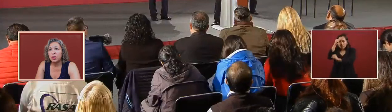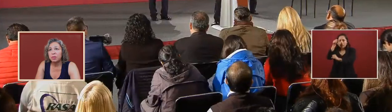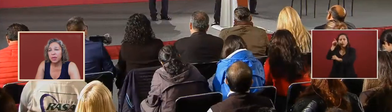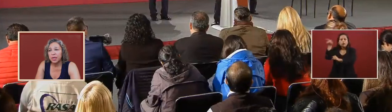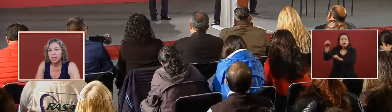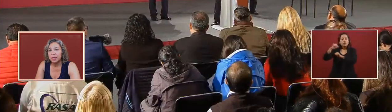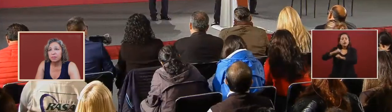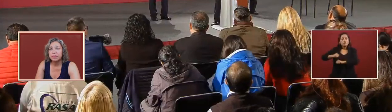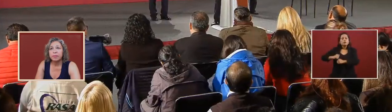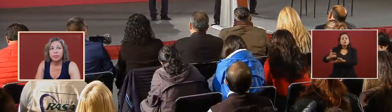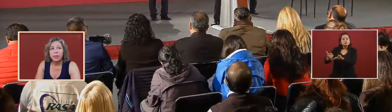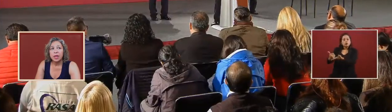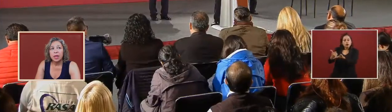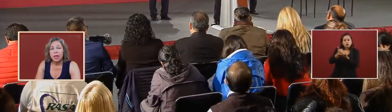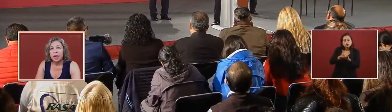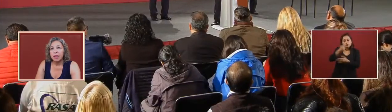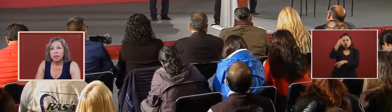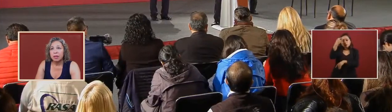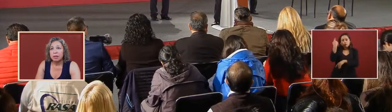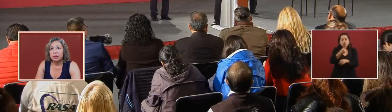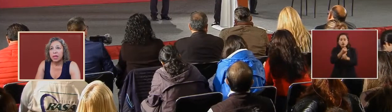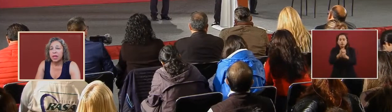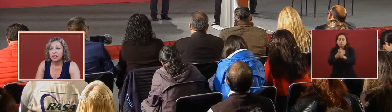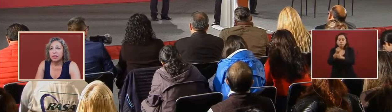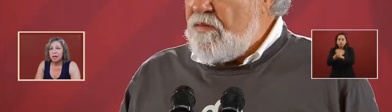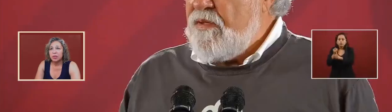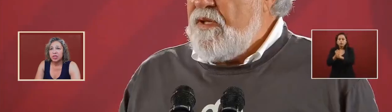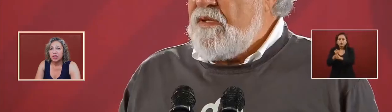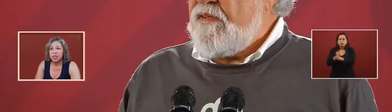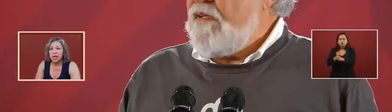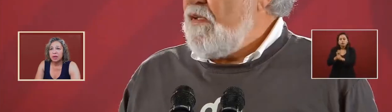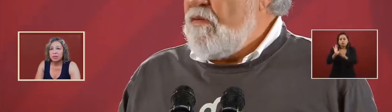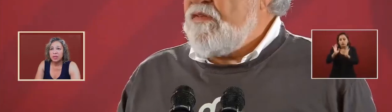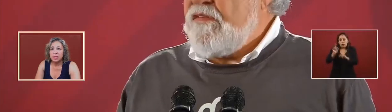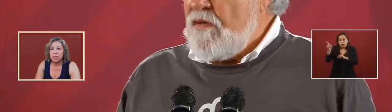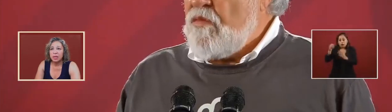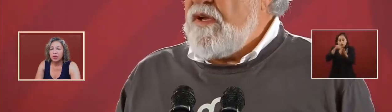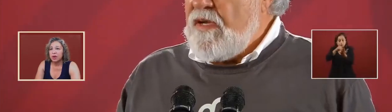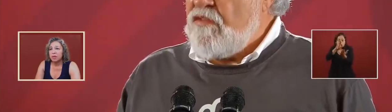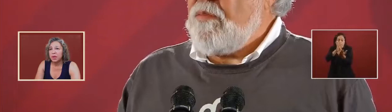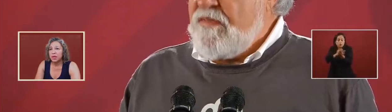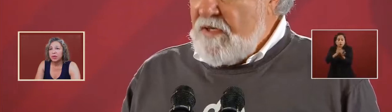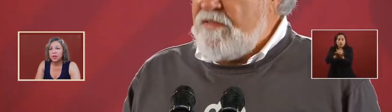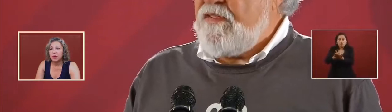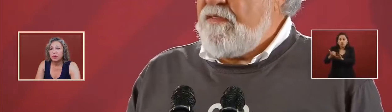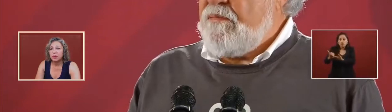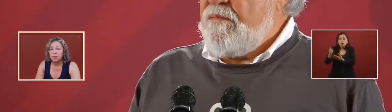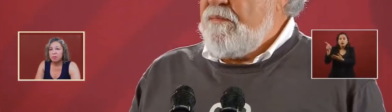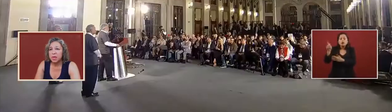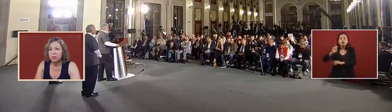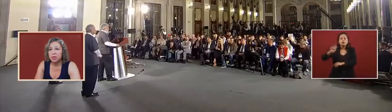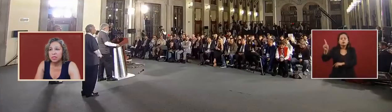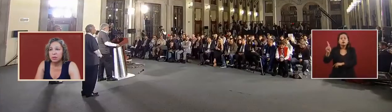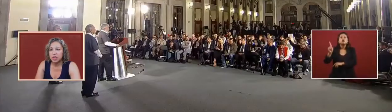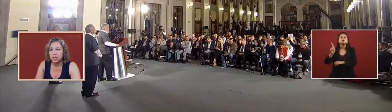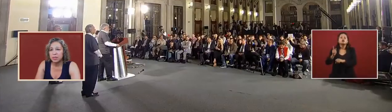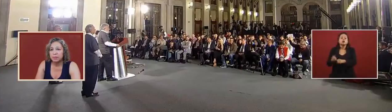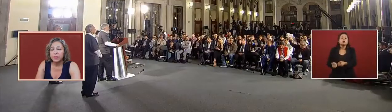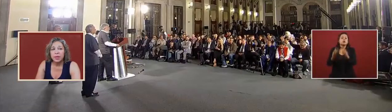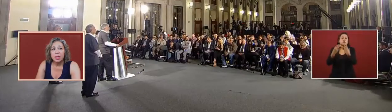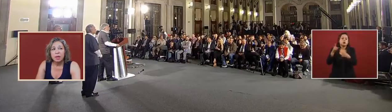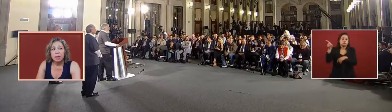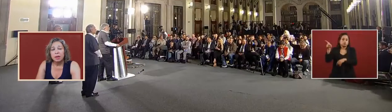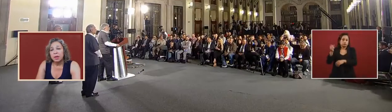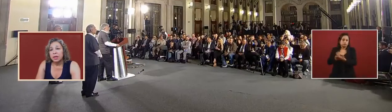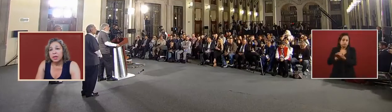with their own mechanism and they establish the times that they're going to be doing with meeting with a specialist